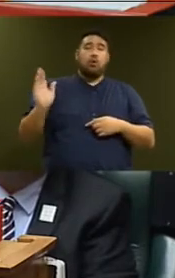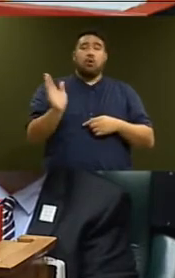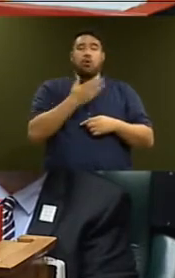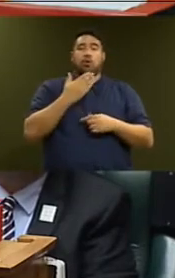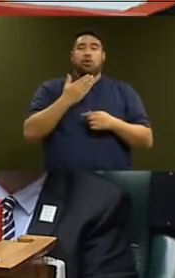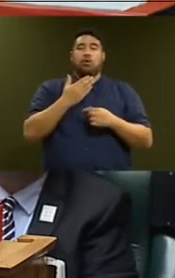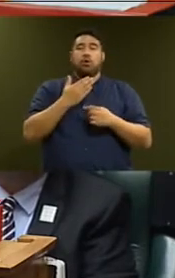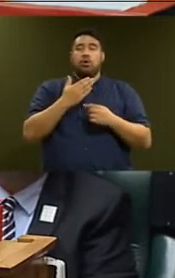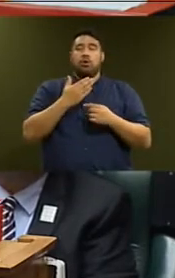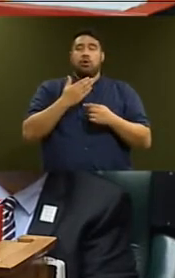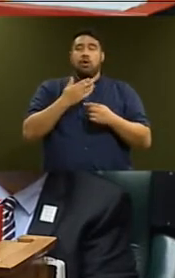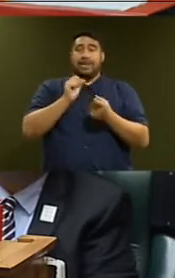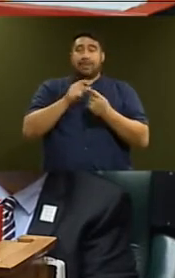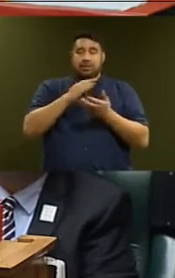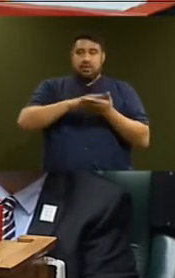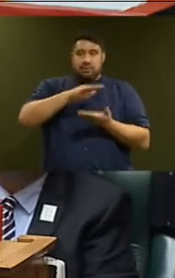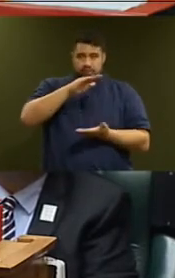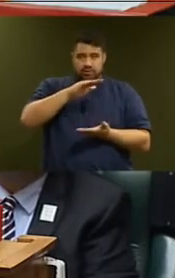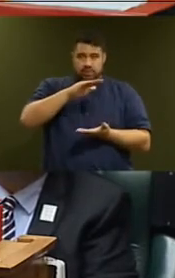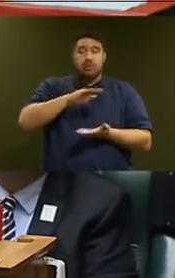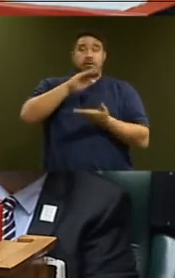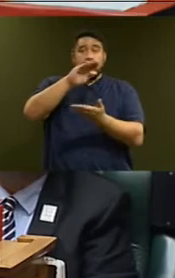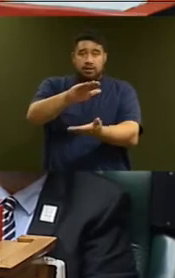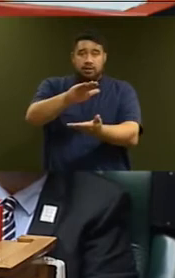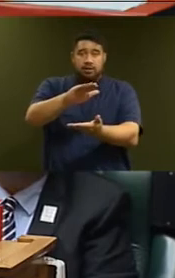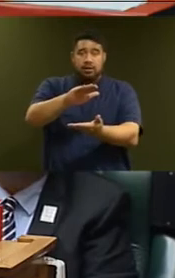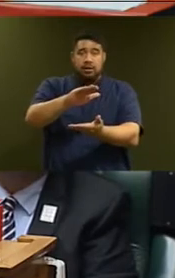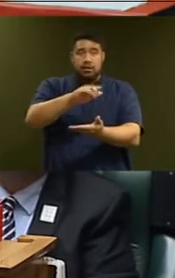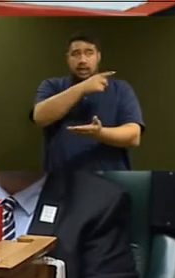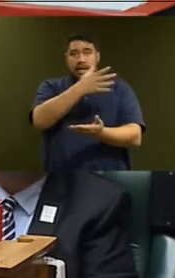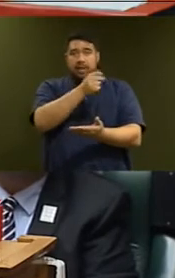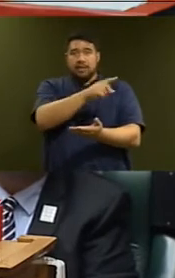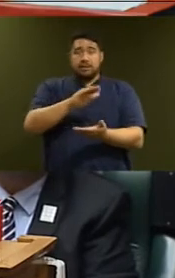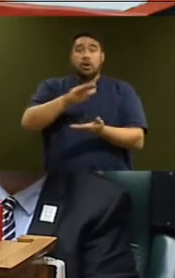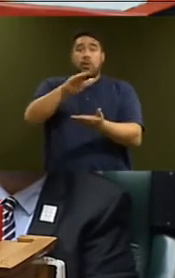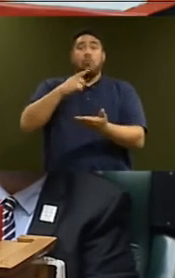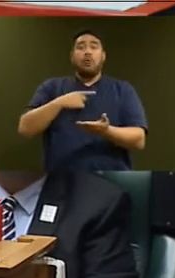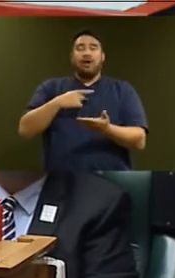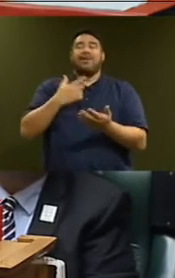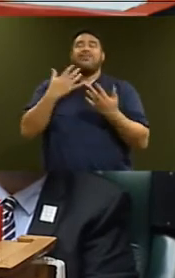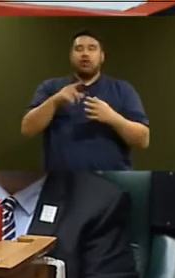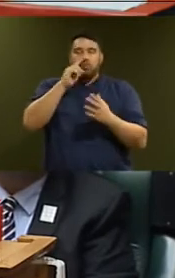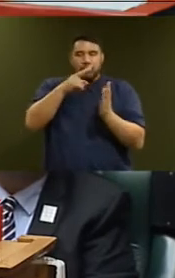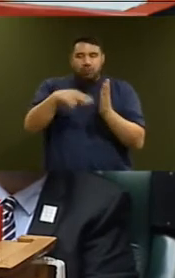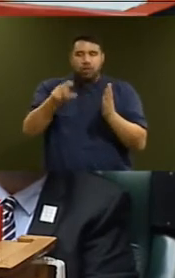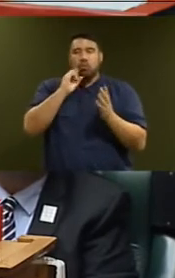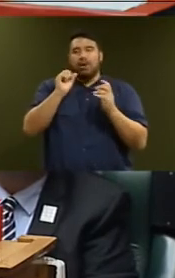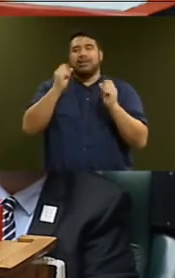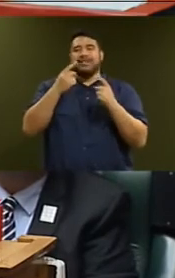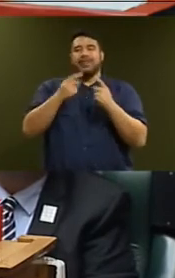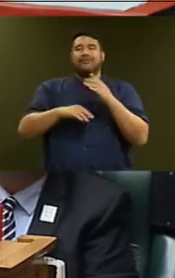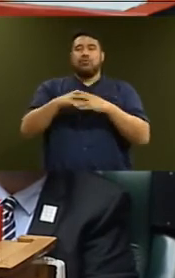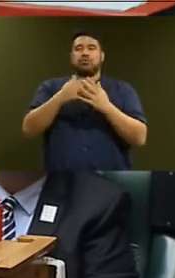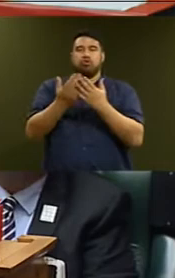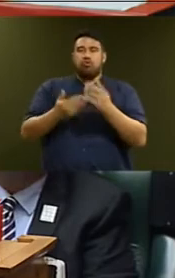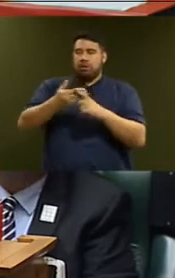full context for all of those things and to provide a clear view of the history of this issue. There's one from the